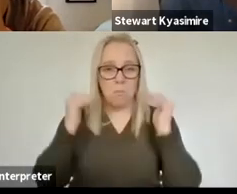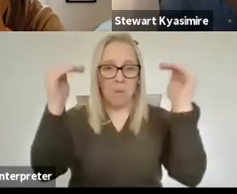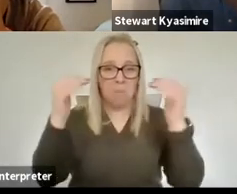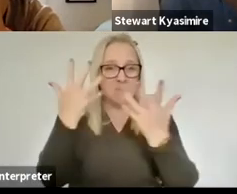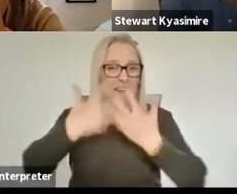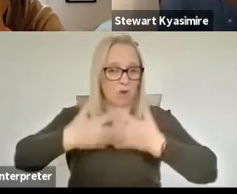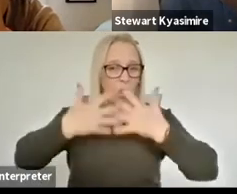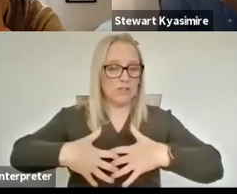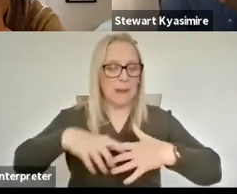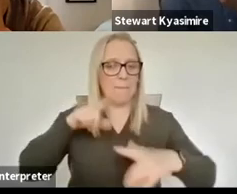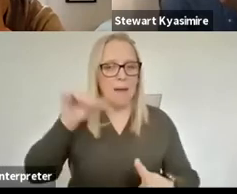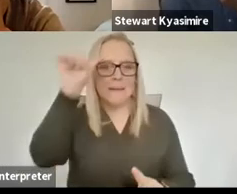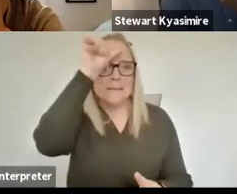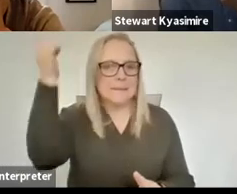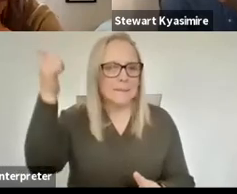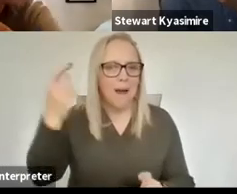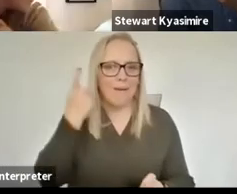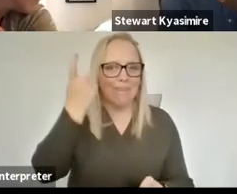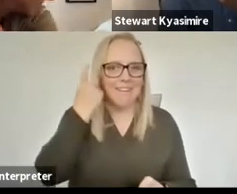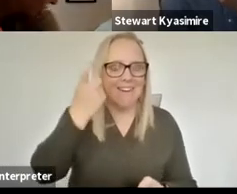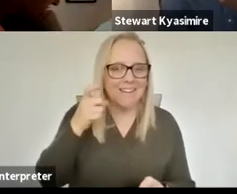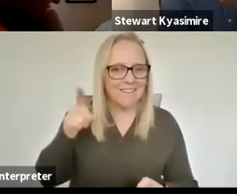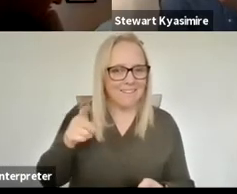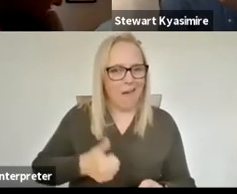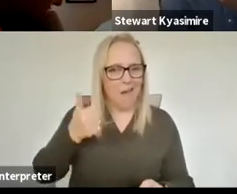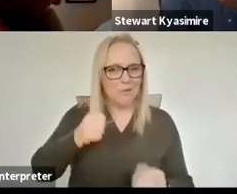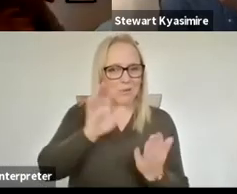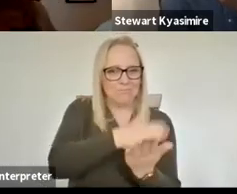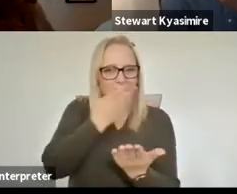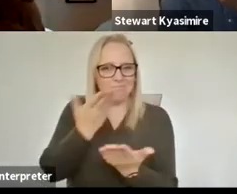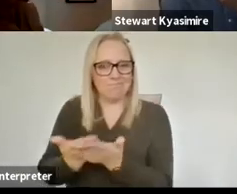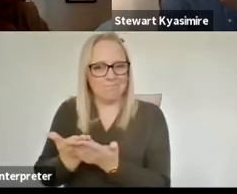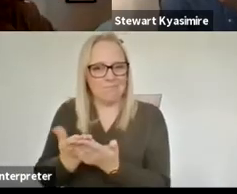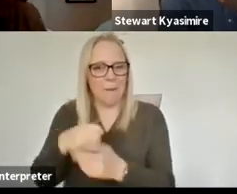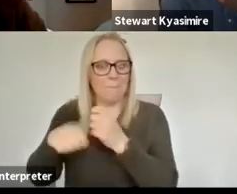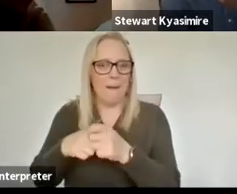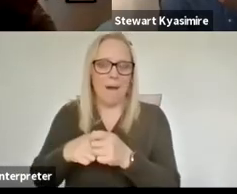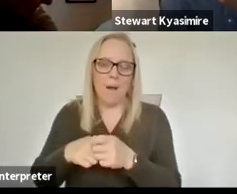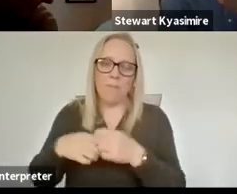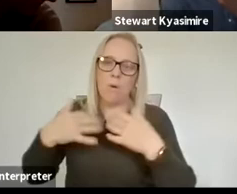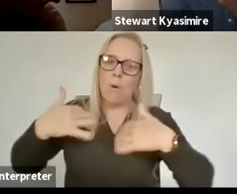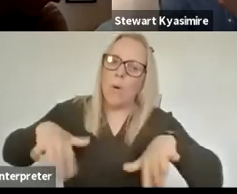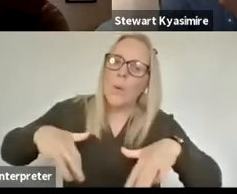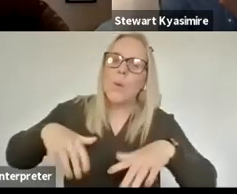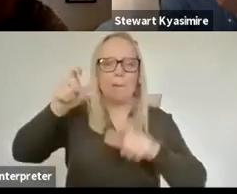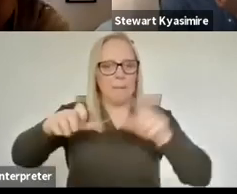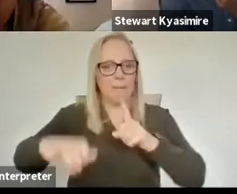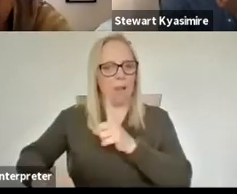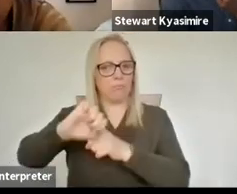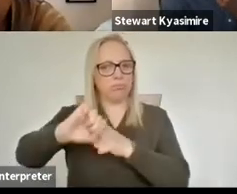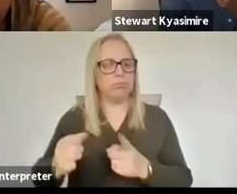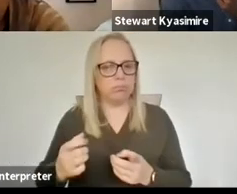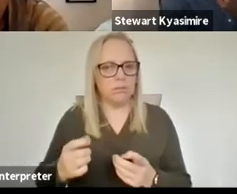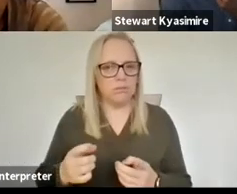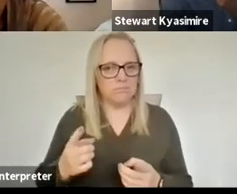all but it's smart sideways thinking about how to make meaningful work and to me that's the whole thing this